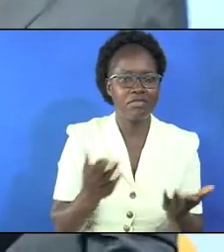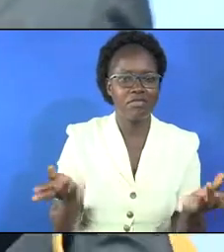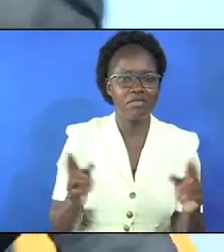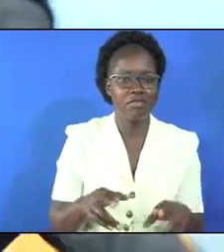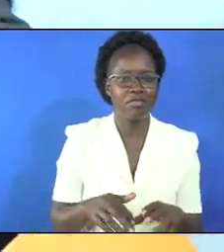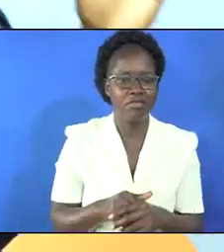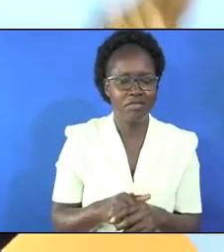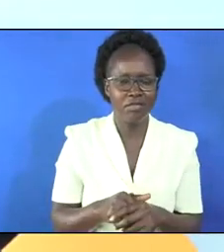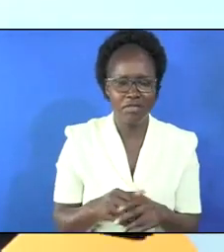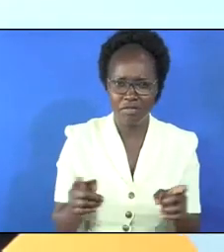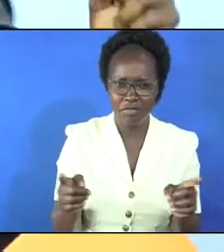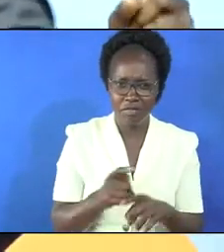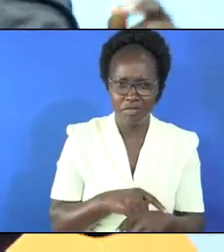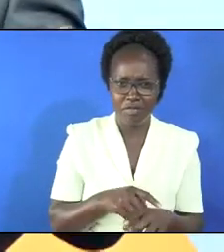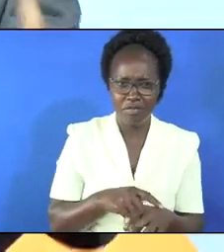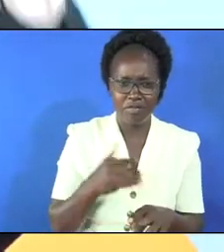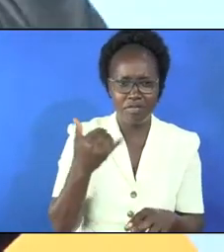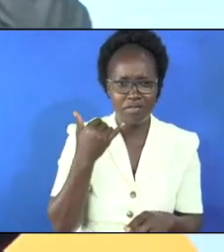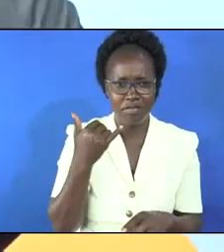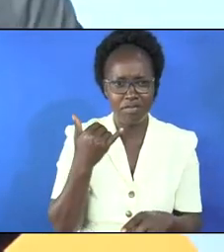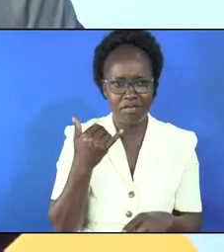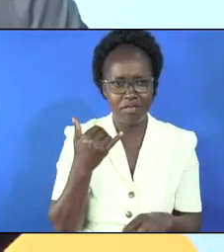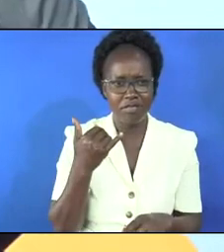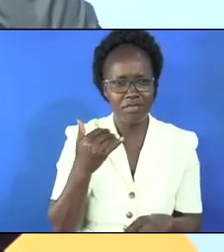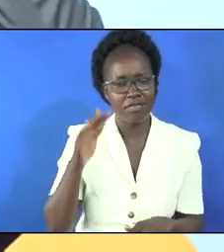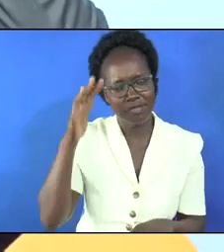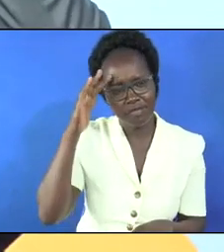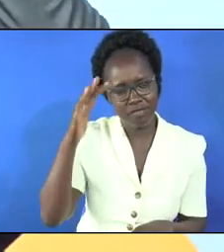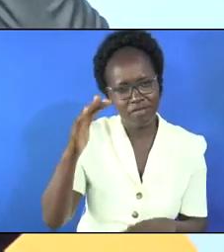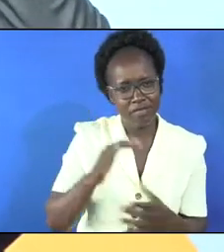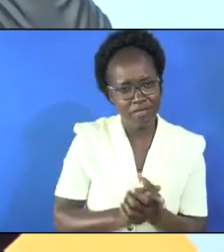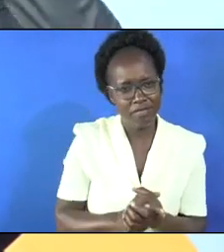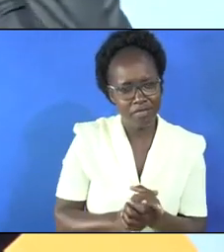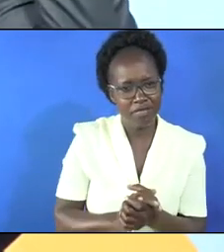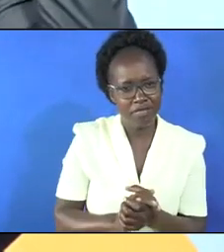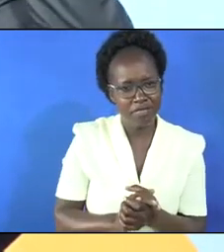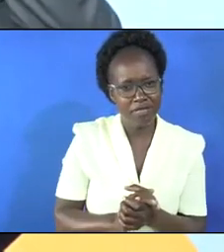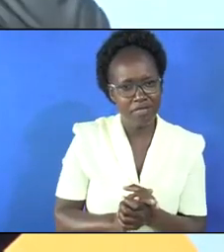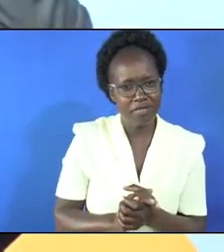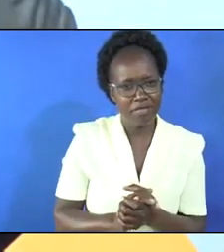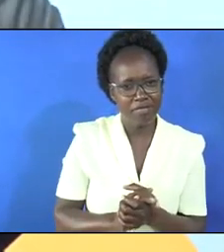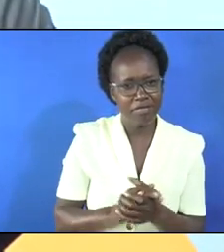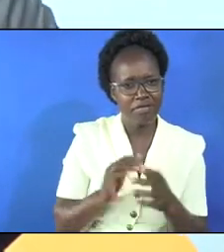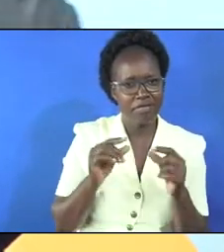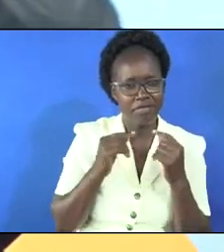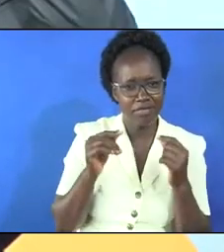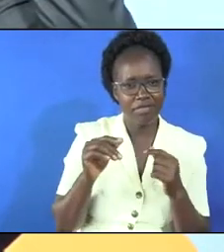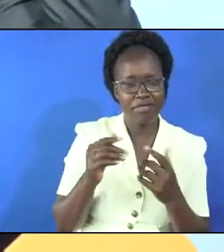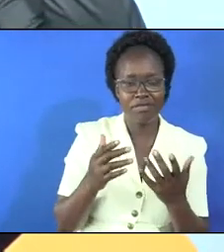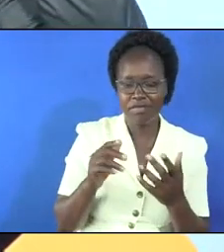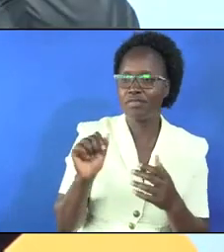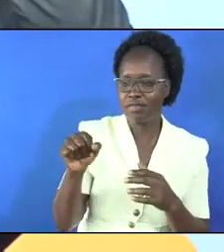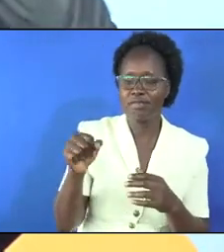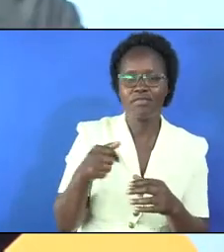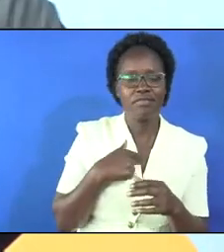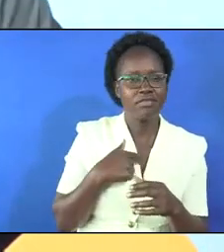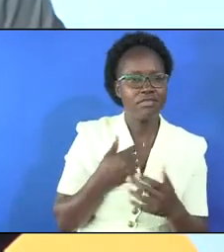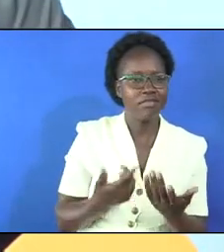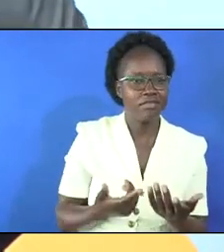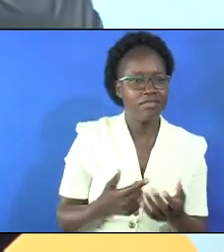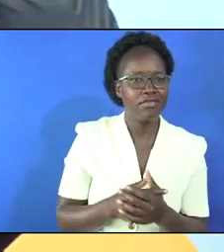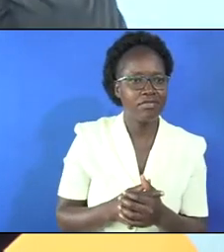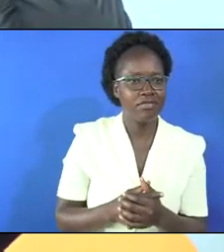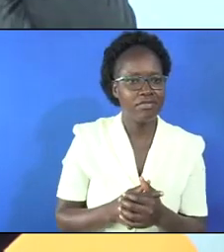going to happen but in a short while i received a phone call hello that is pastor that yes i said yeah that's me